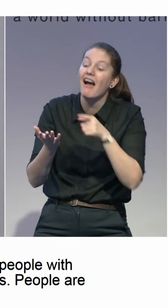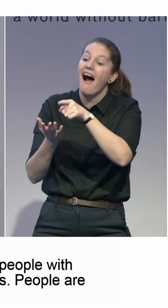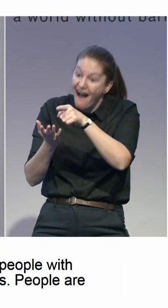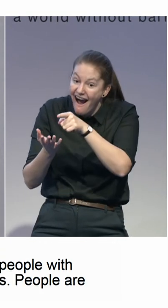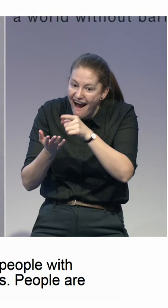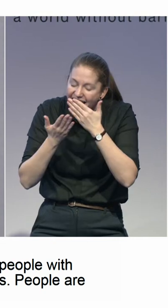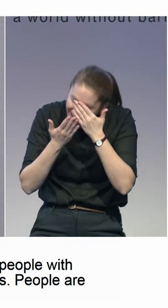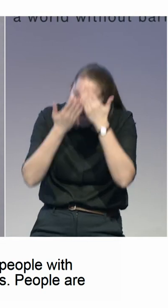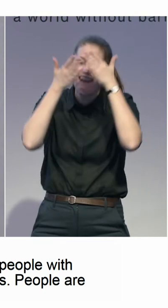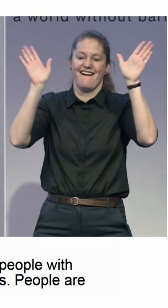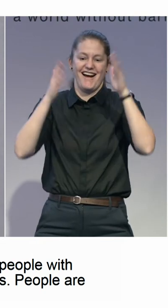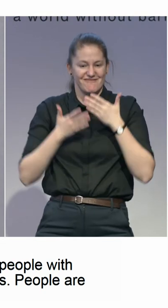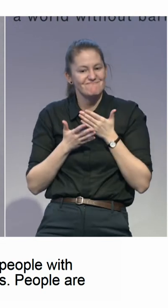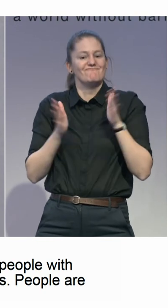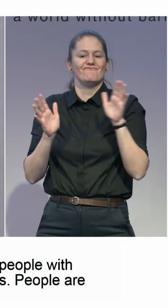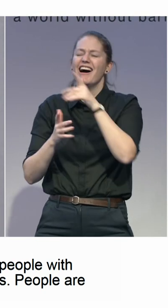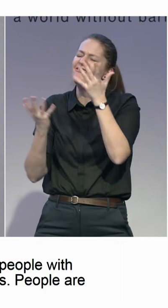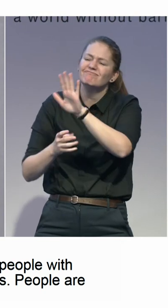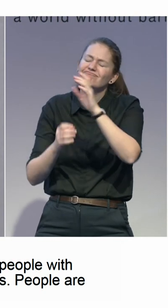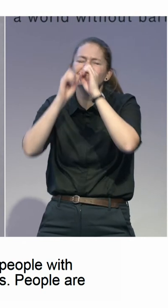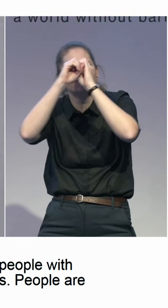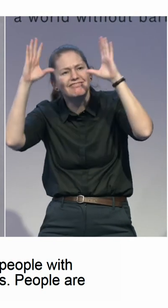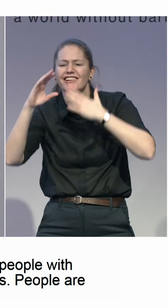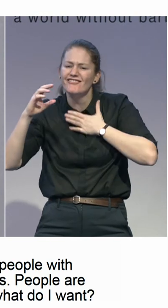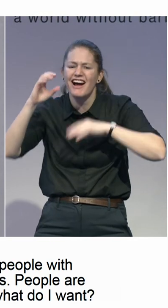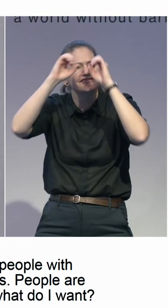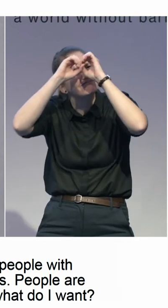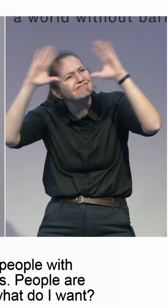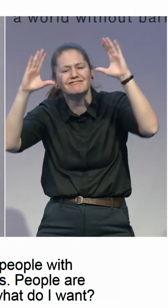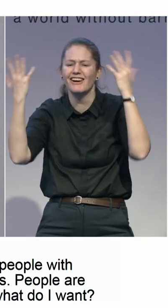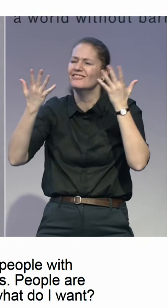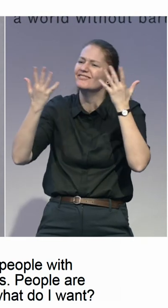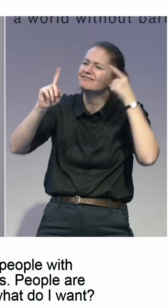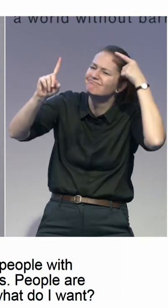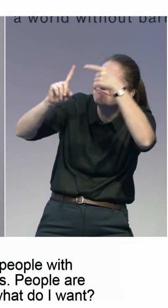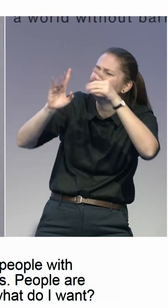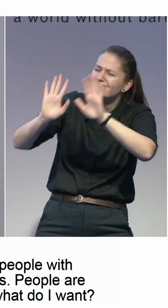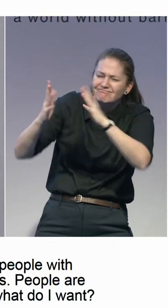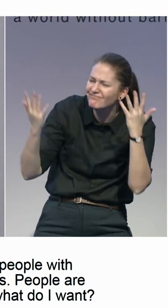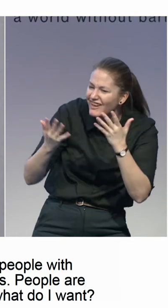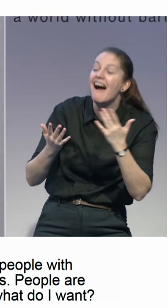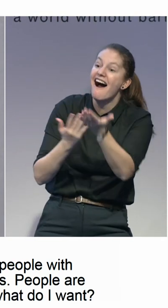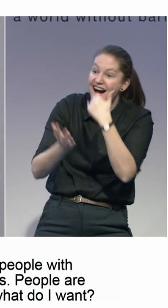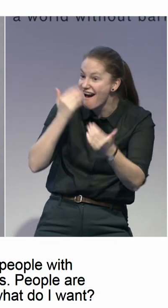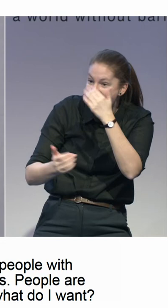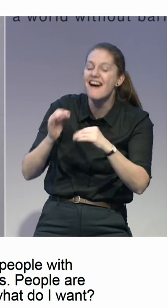really what do I want and where do I want to go for. So the whole project involves